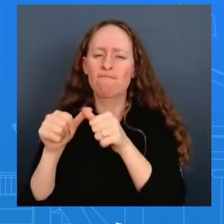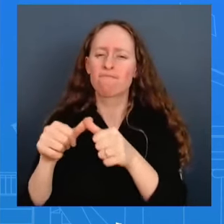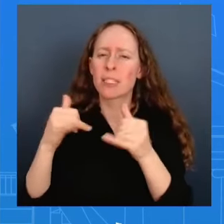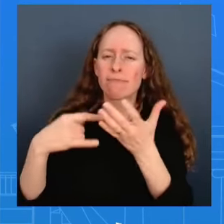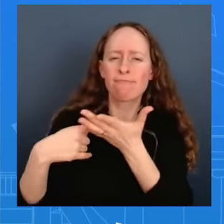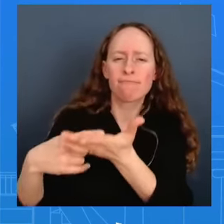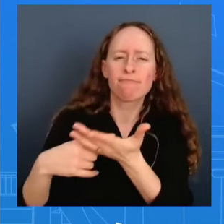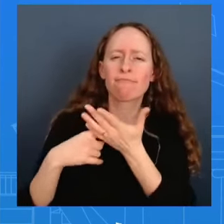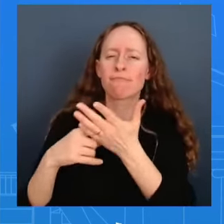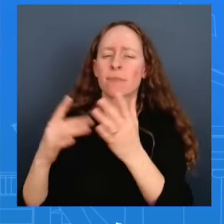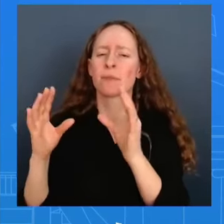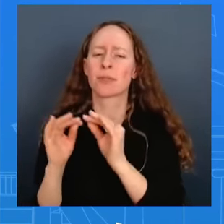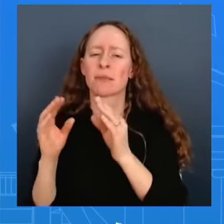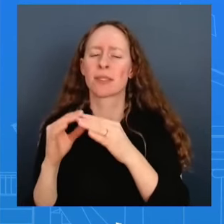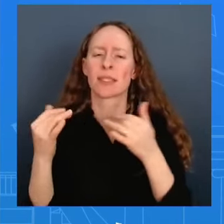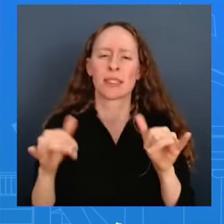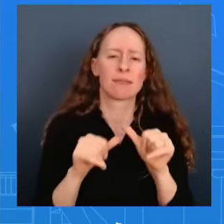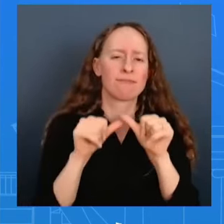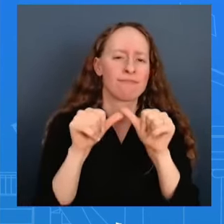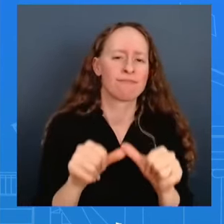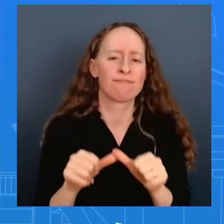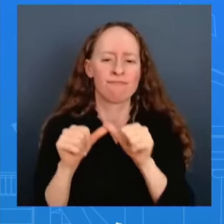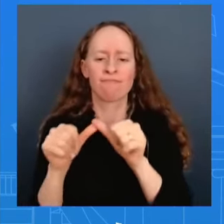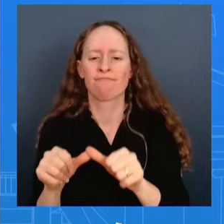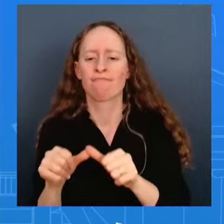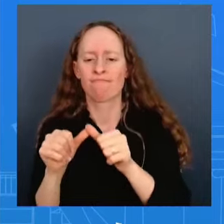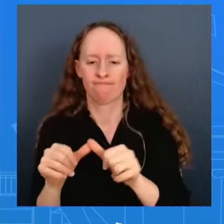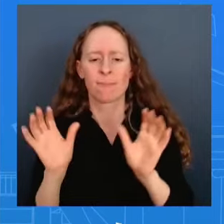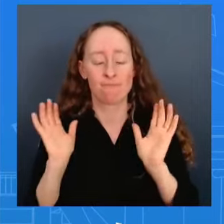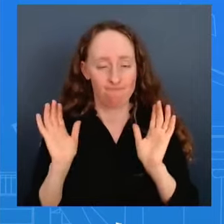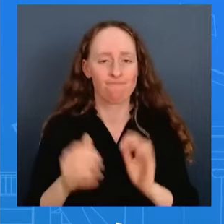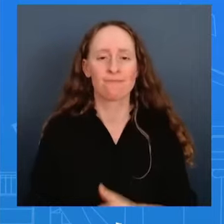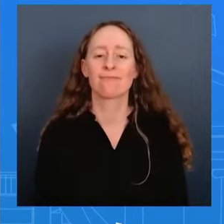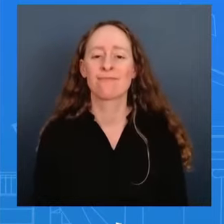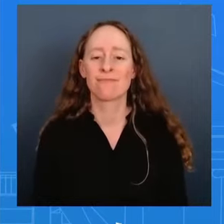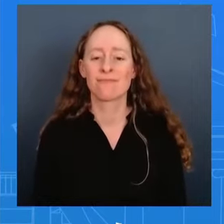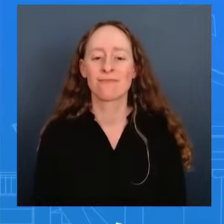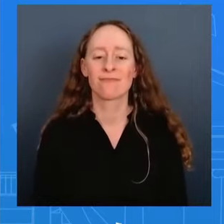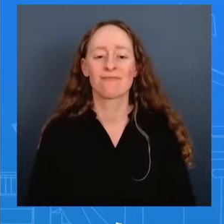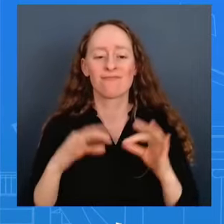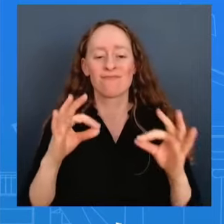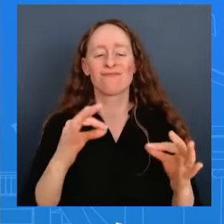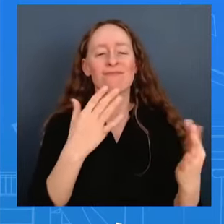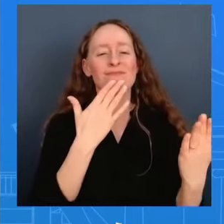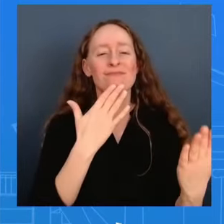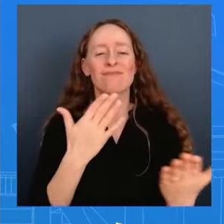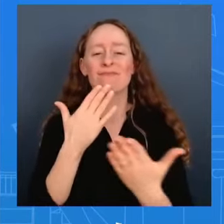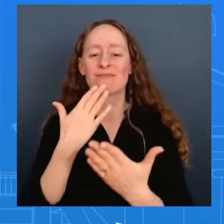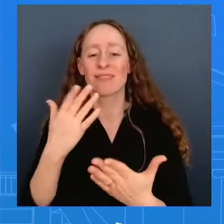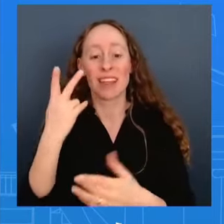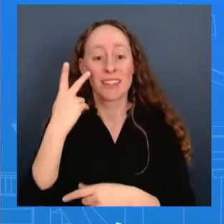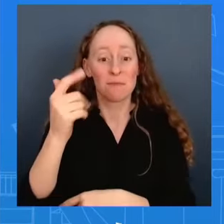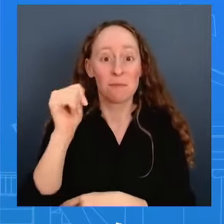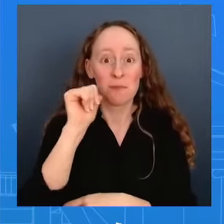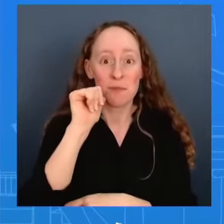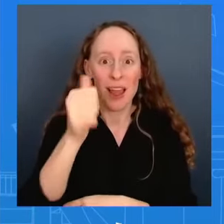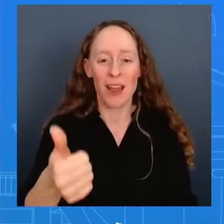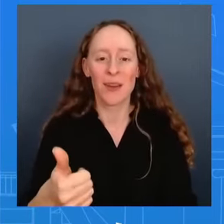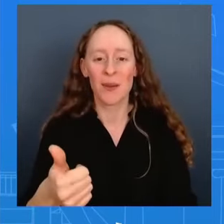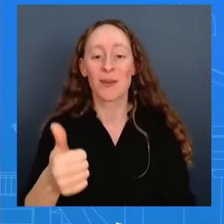and um and i'll just leave it there all right everybody thanks everyone i'll see you tomorrow tomorrow bye everybody